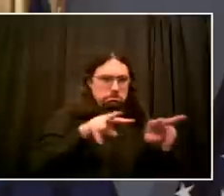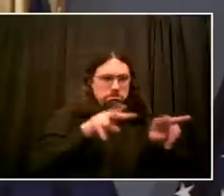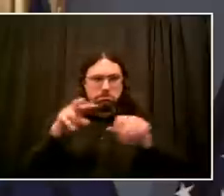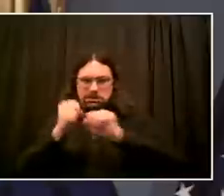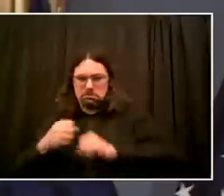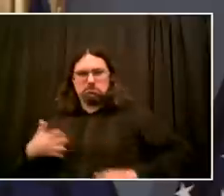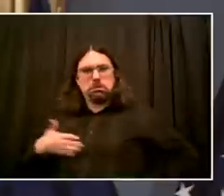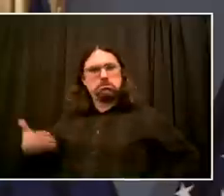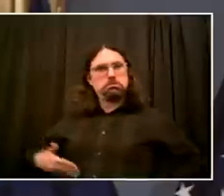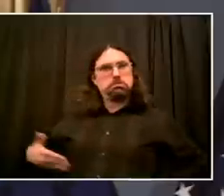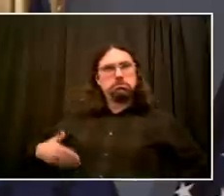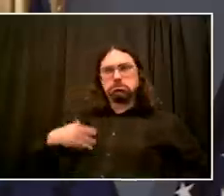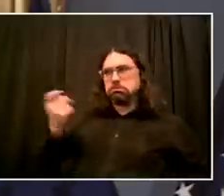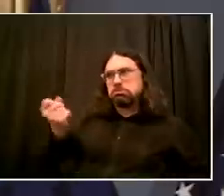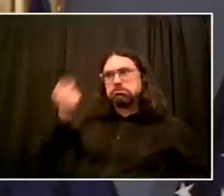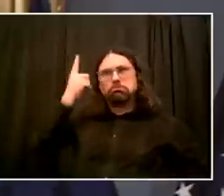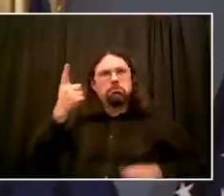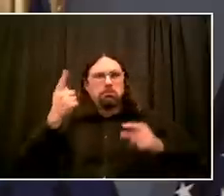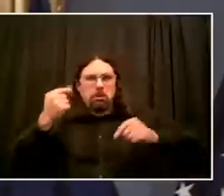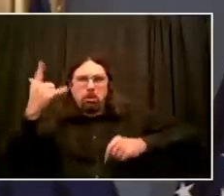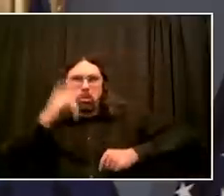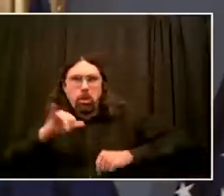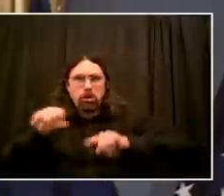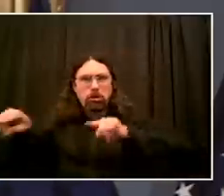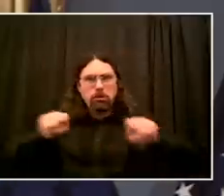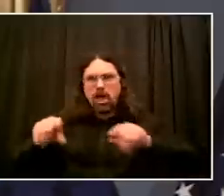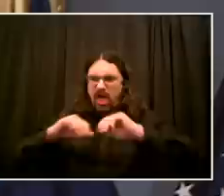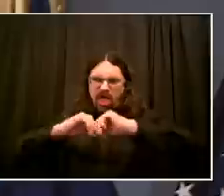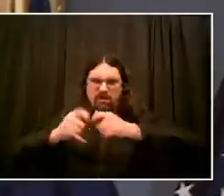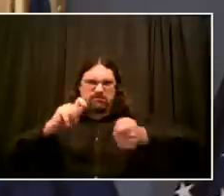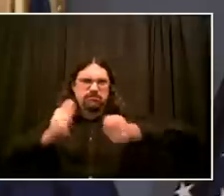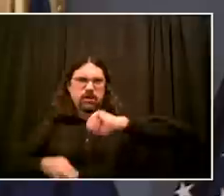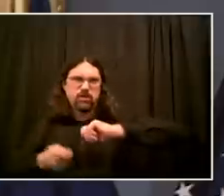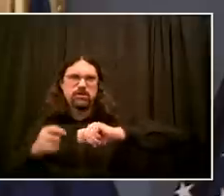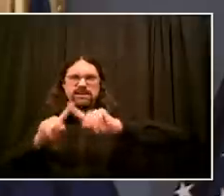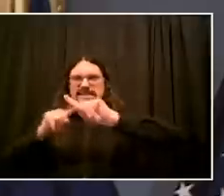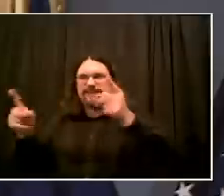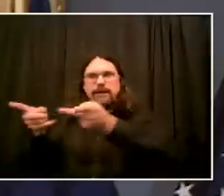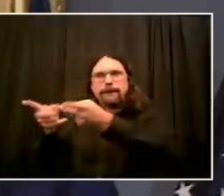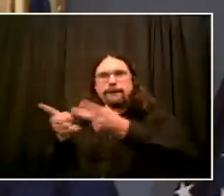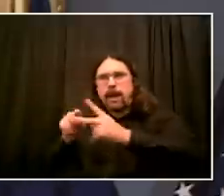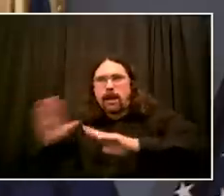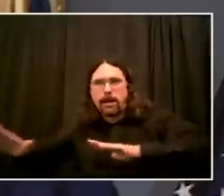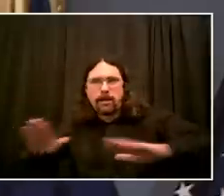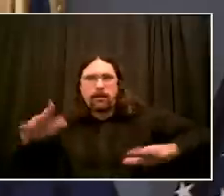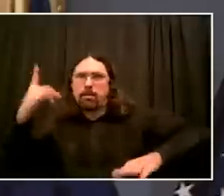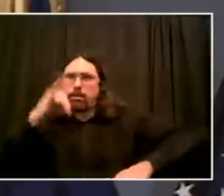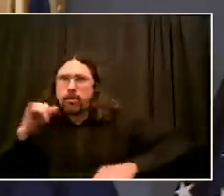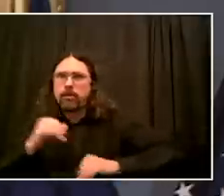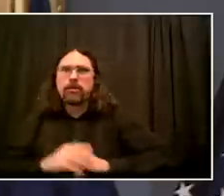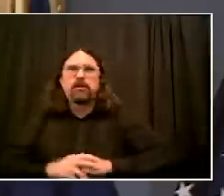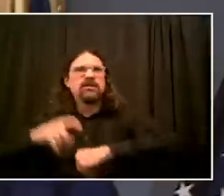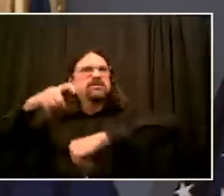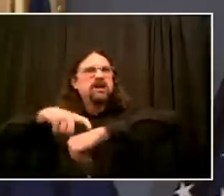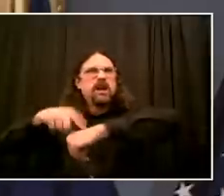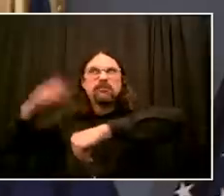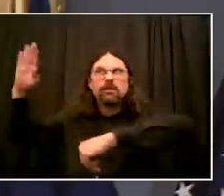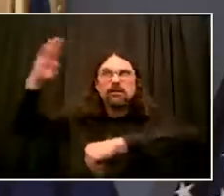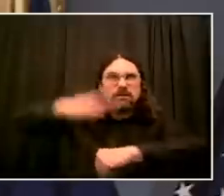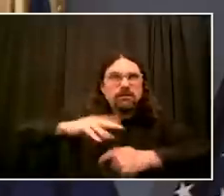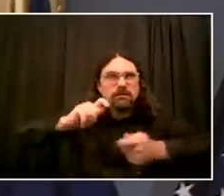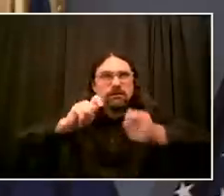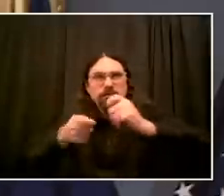our police leadership throughout the day, met in Brooklyn with Public Advocate Jumaane Williams and Chief of Department Terry